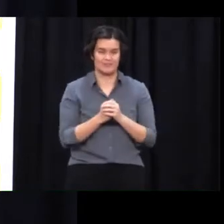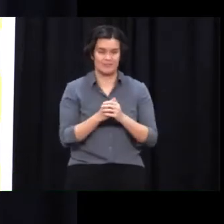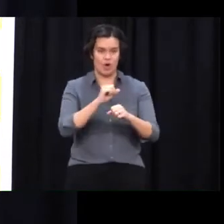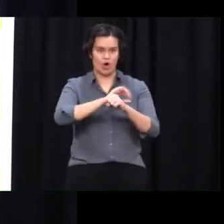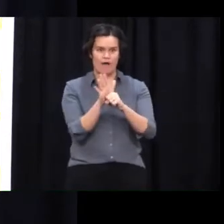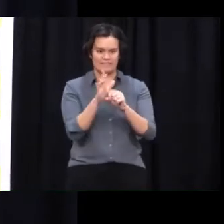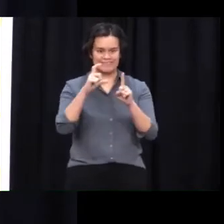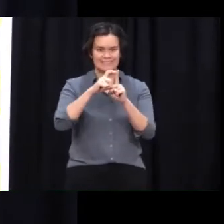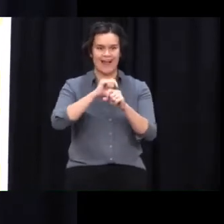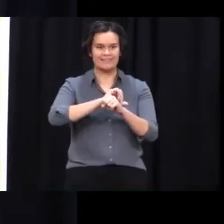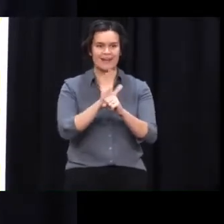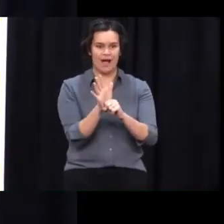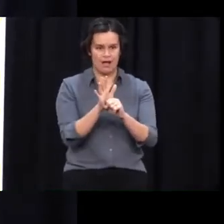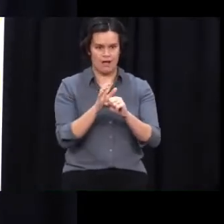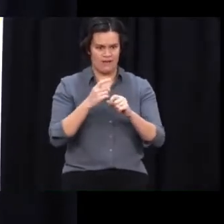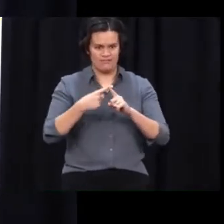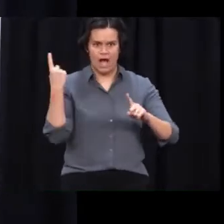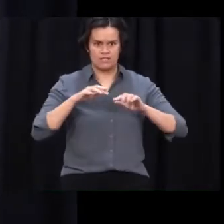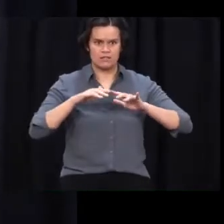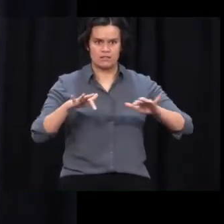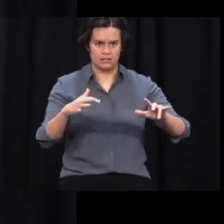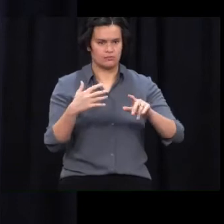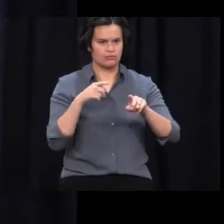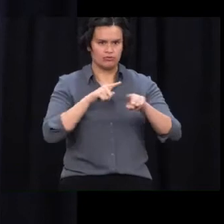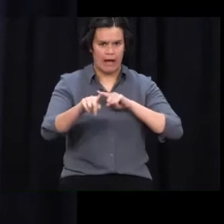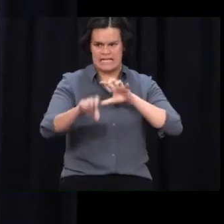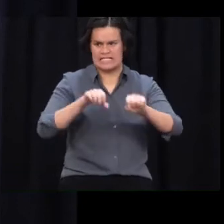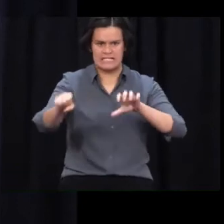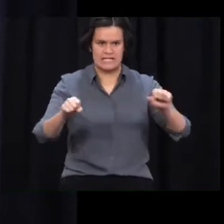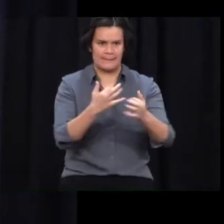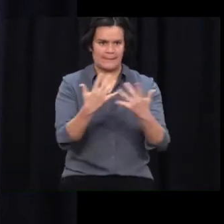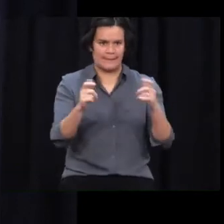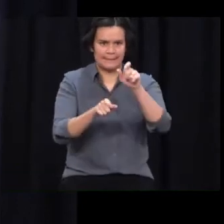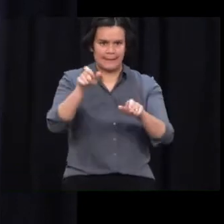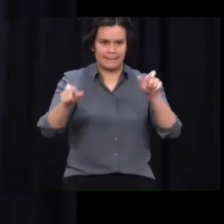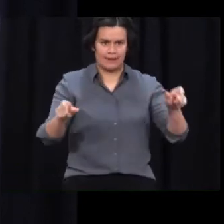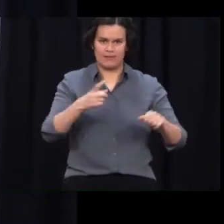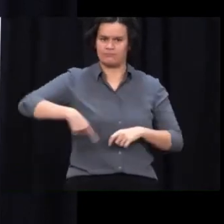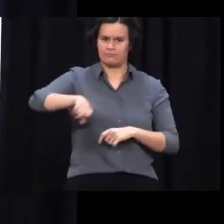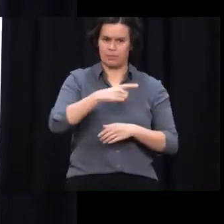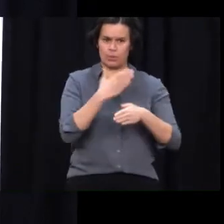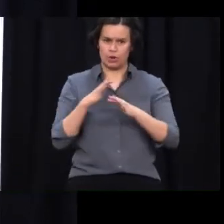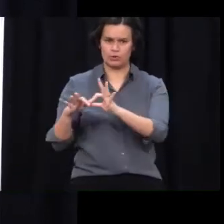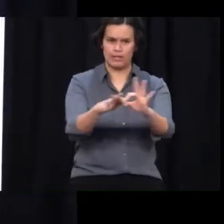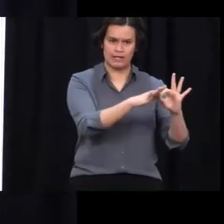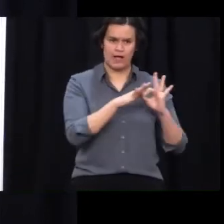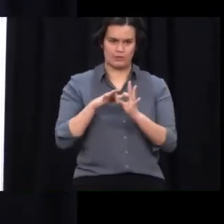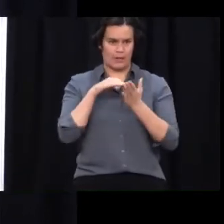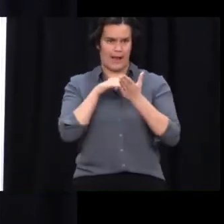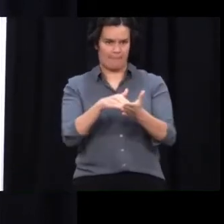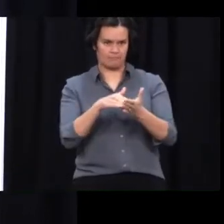People have been at locations of interest or contacts of positive cases are spread throughout New Zealand, so we are all in this together.